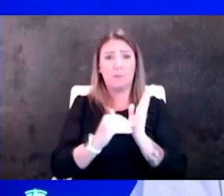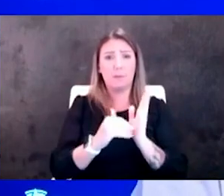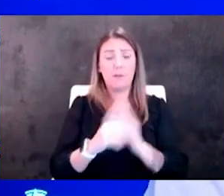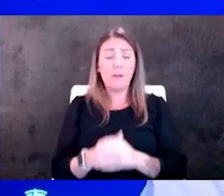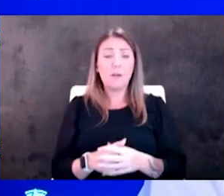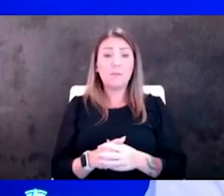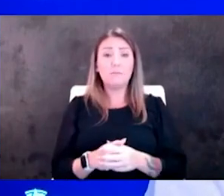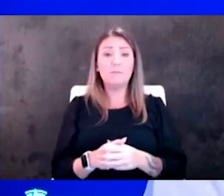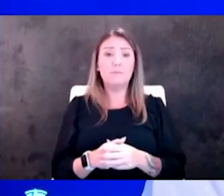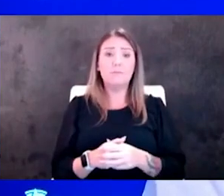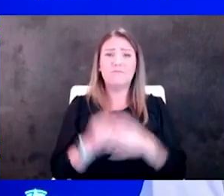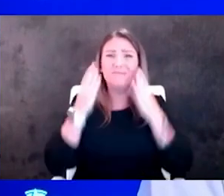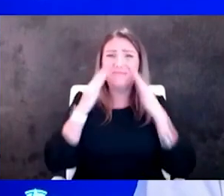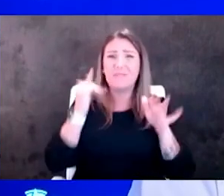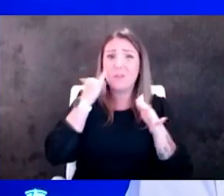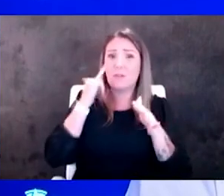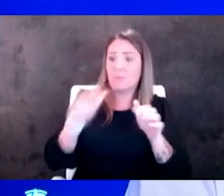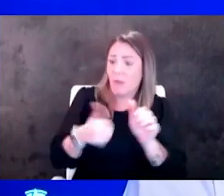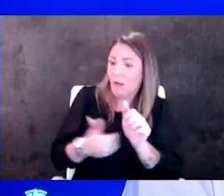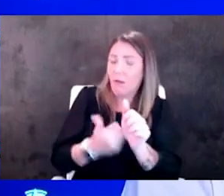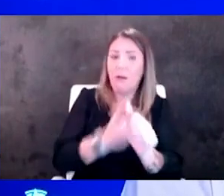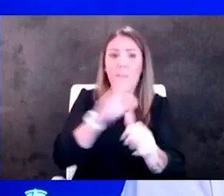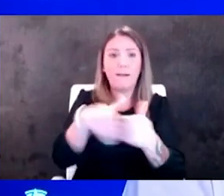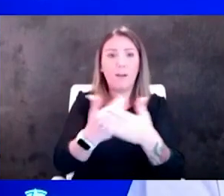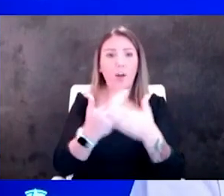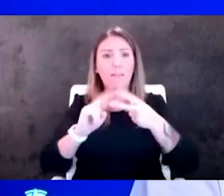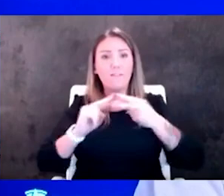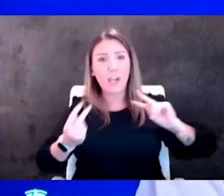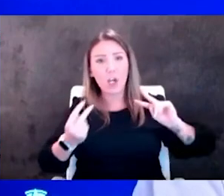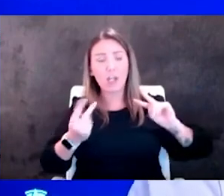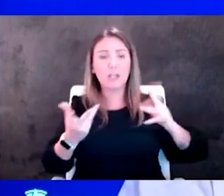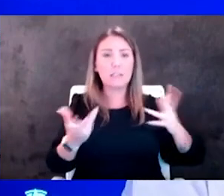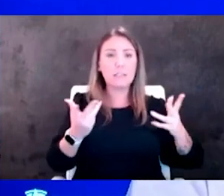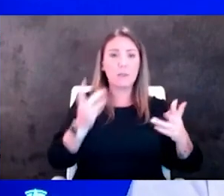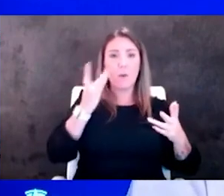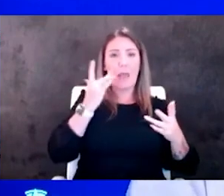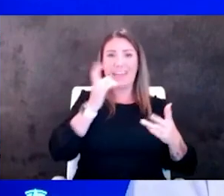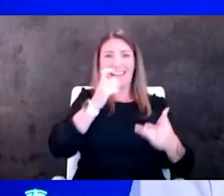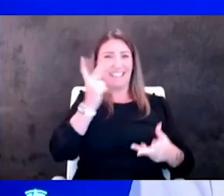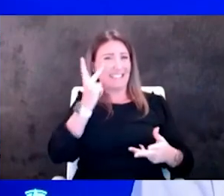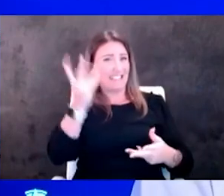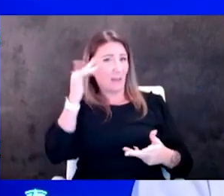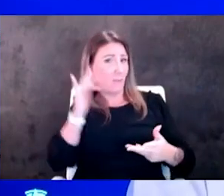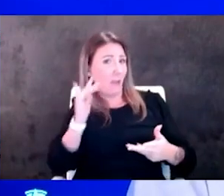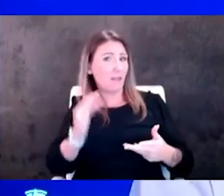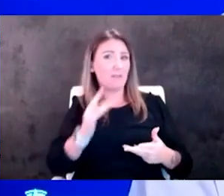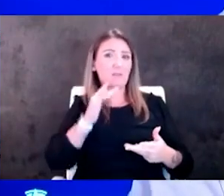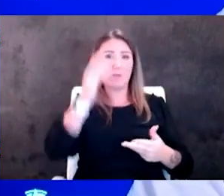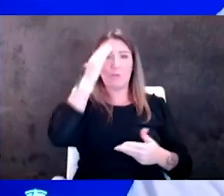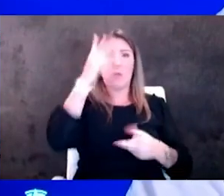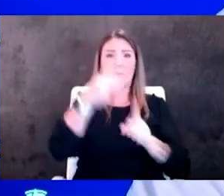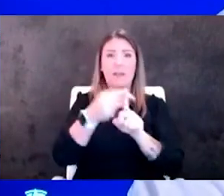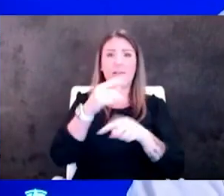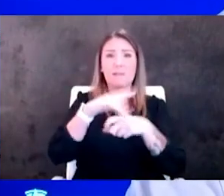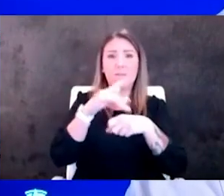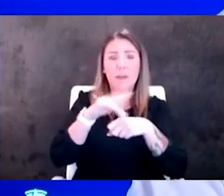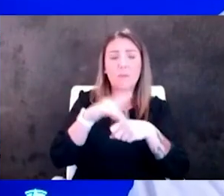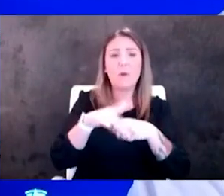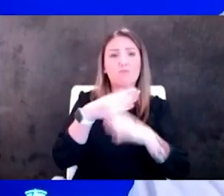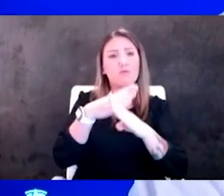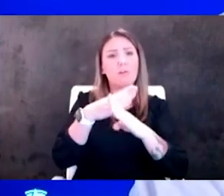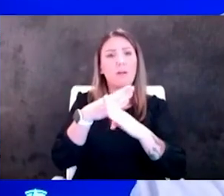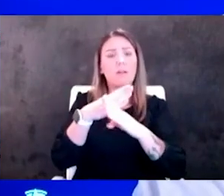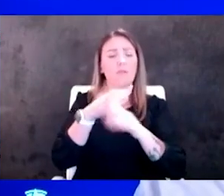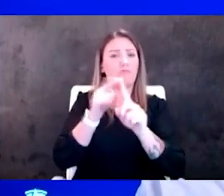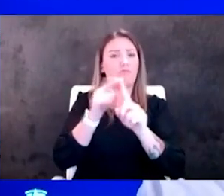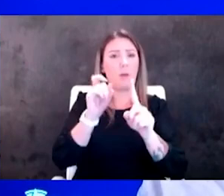chasing all the time as we have because you know we haven't seen it in the past we know that the vaccines that are available have protected us against the other